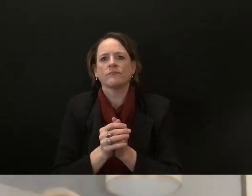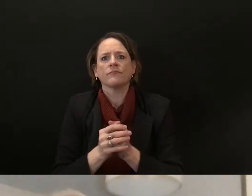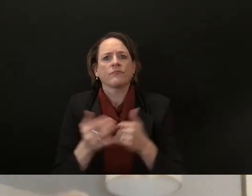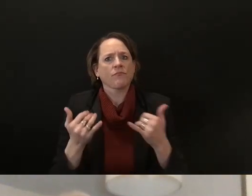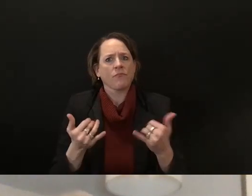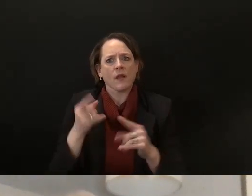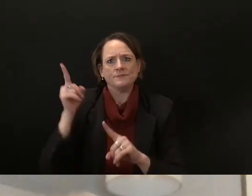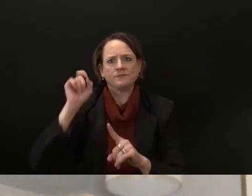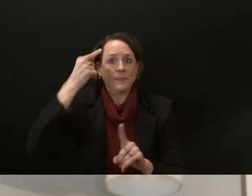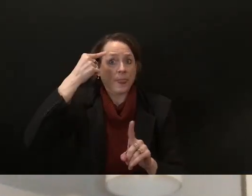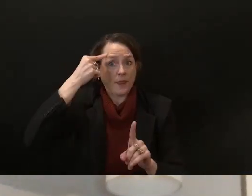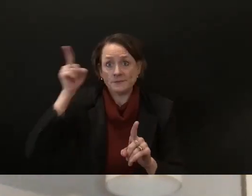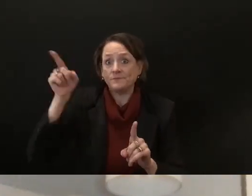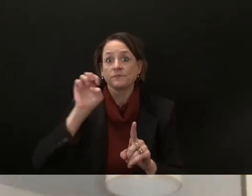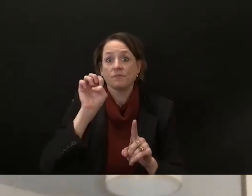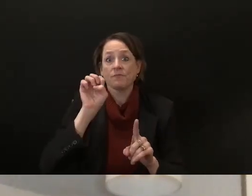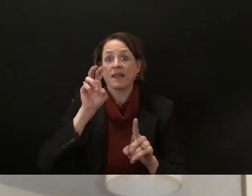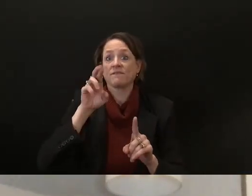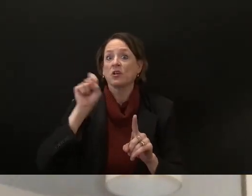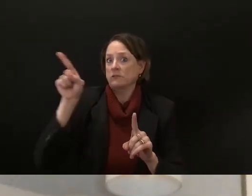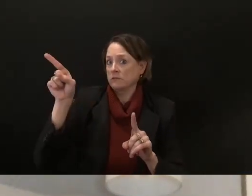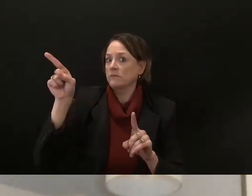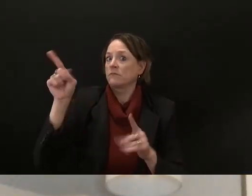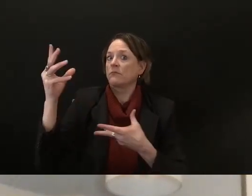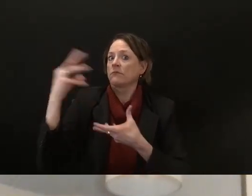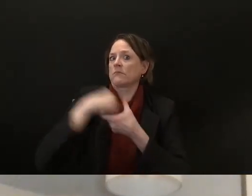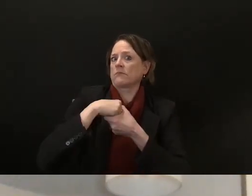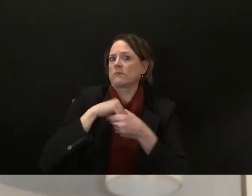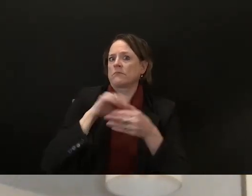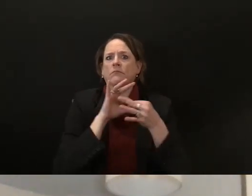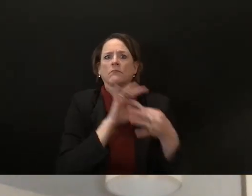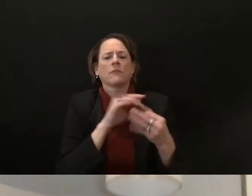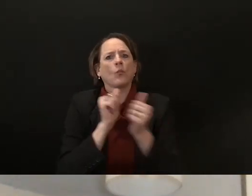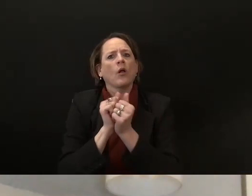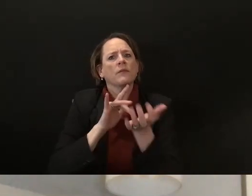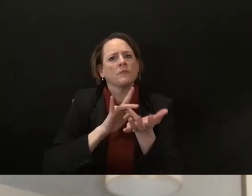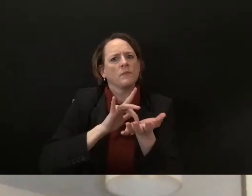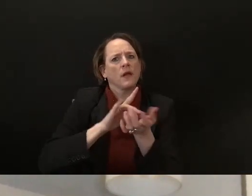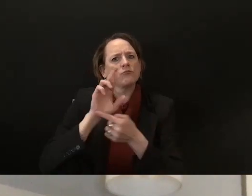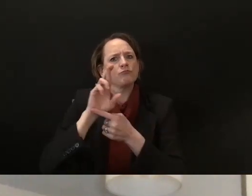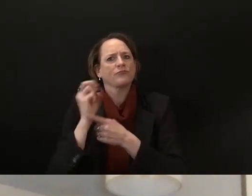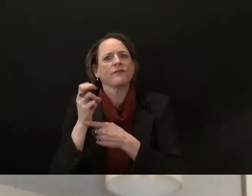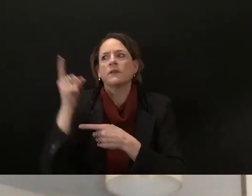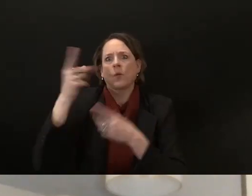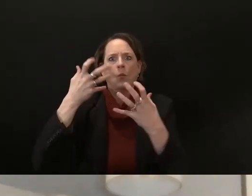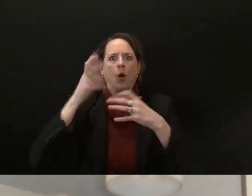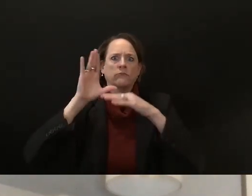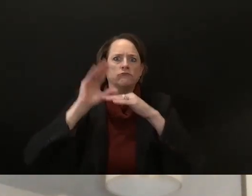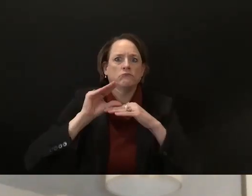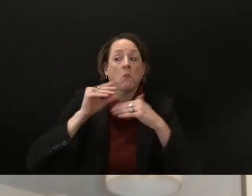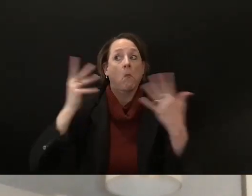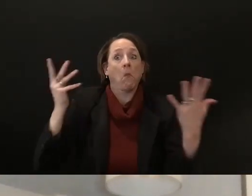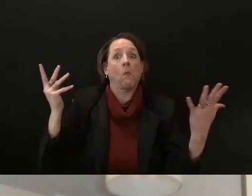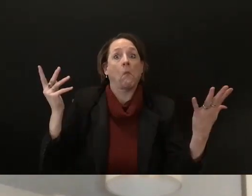um little things leaking out about what the governor is planning on introducing in his budget um so that typically happens the budget will be